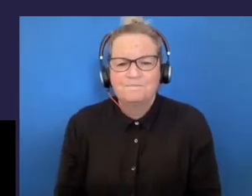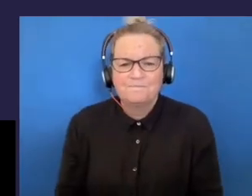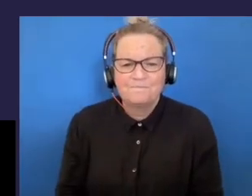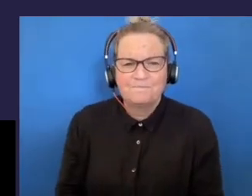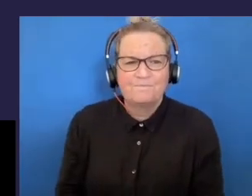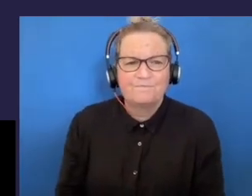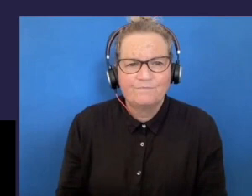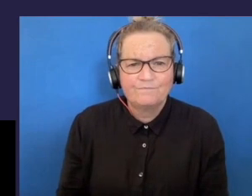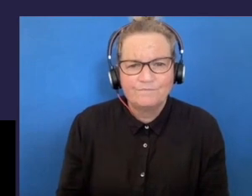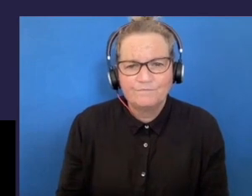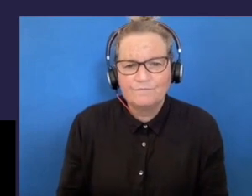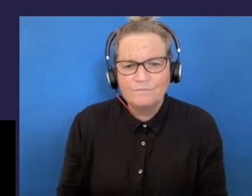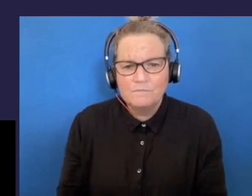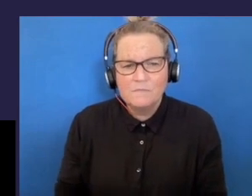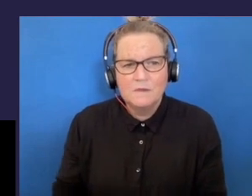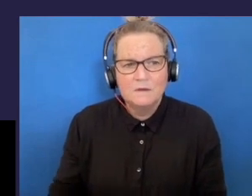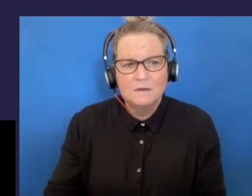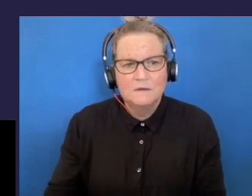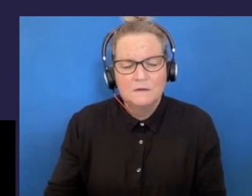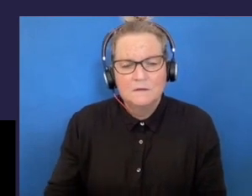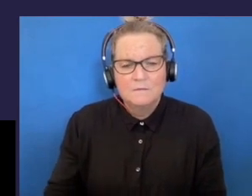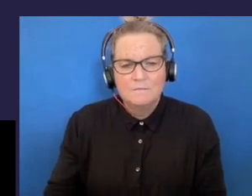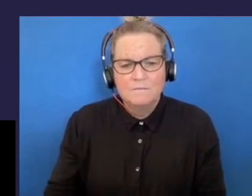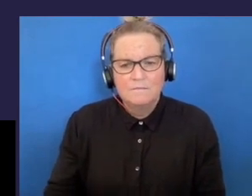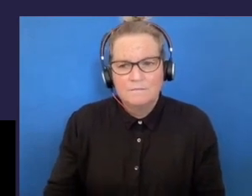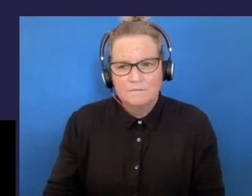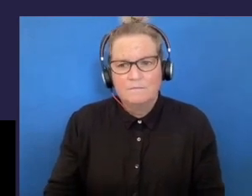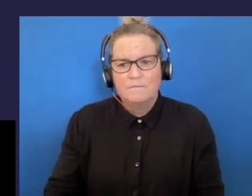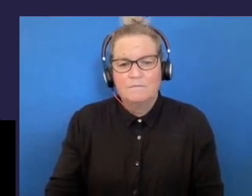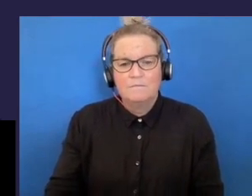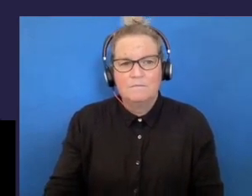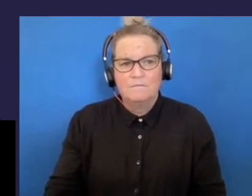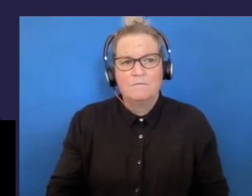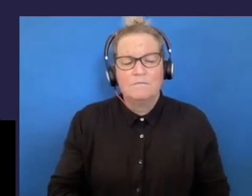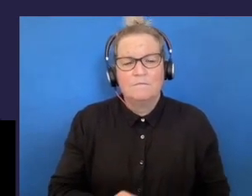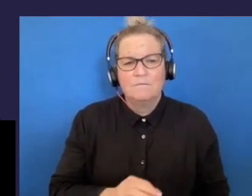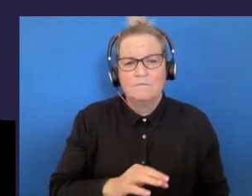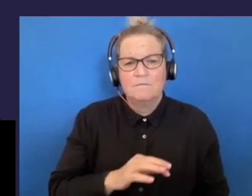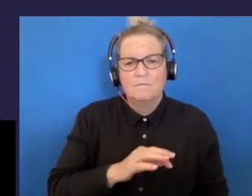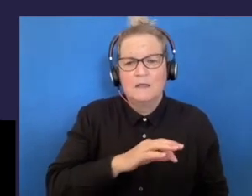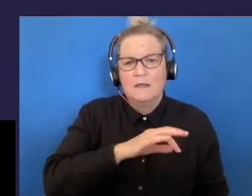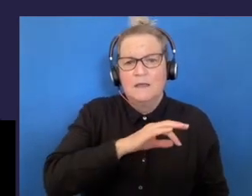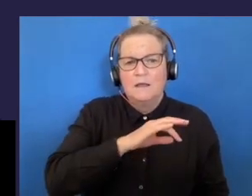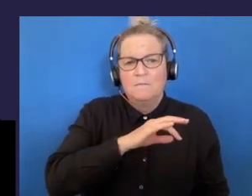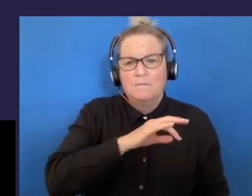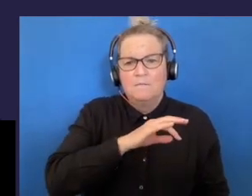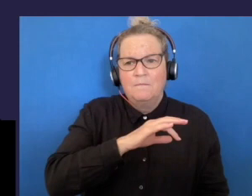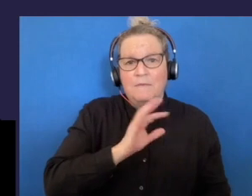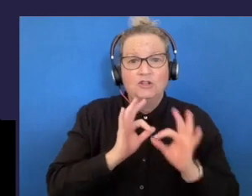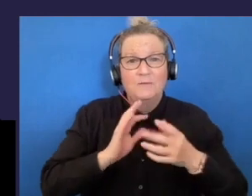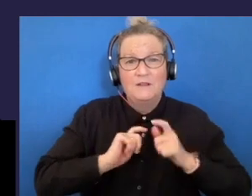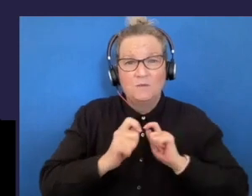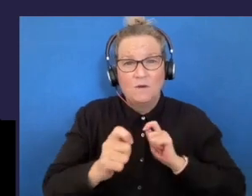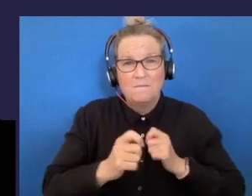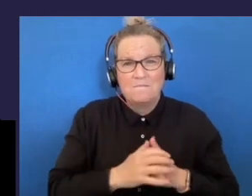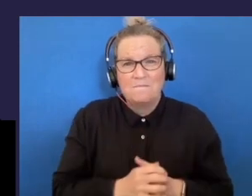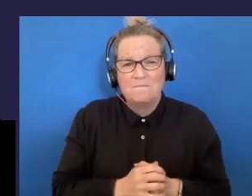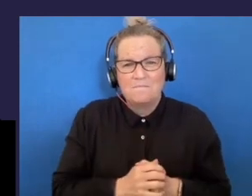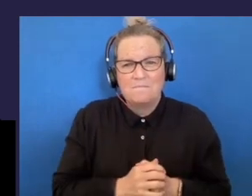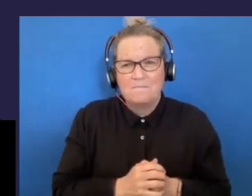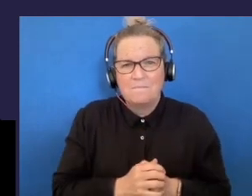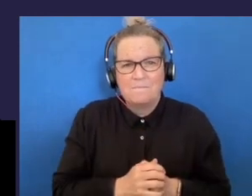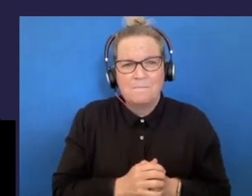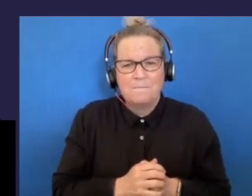The benefits of inclusive education for students with disability have been well researched for many decades. There is a substantial